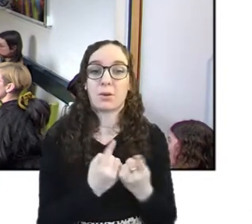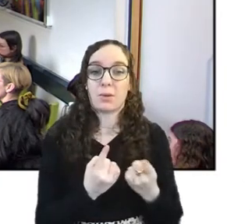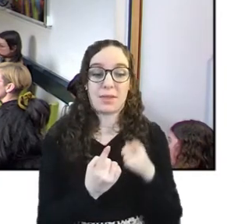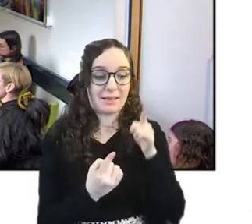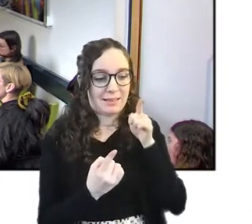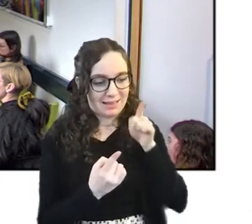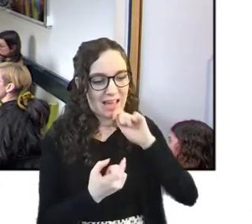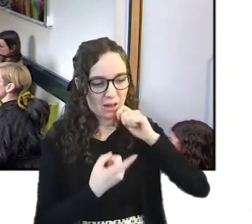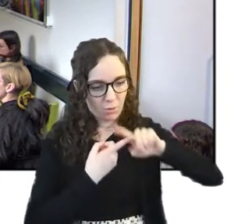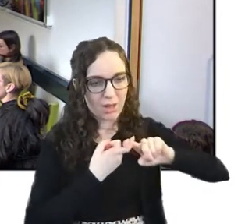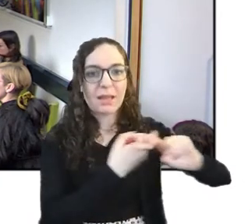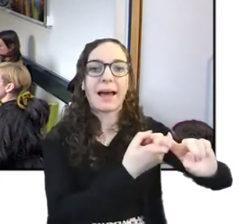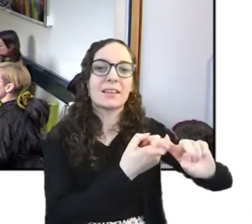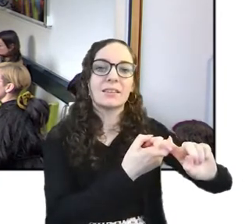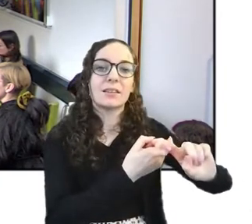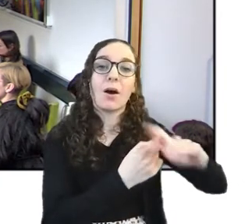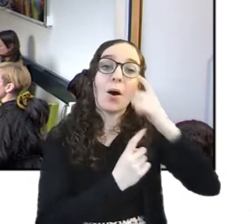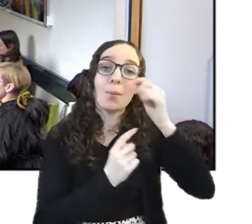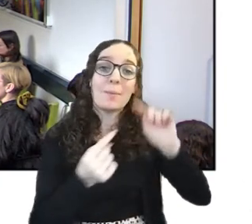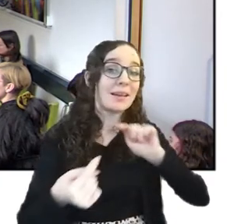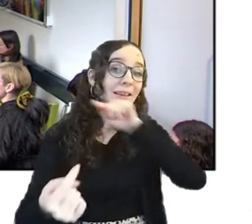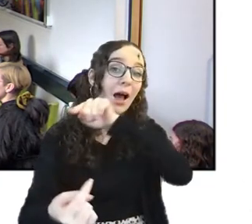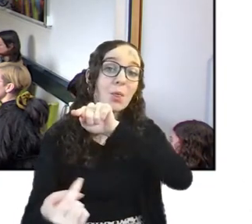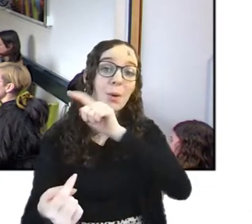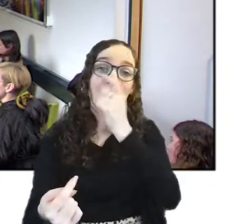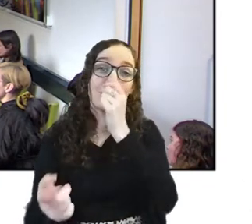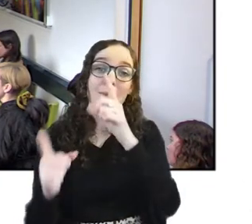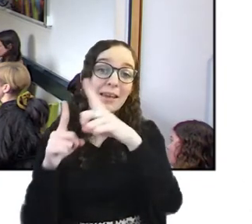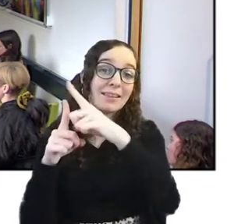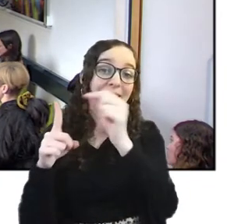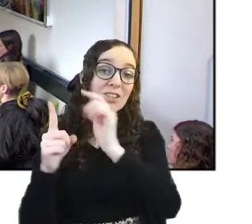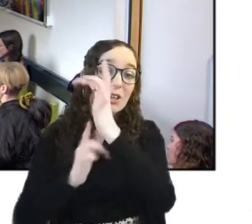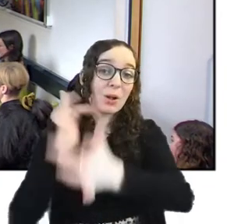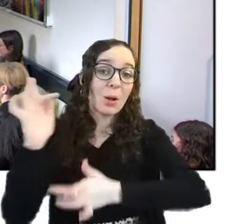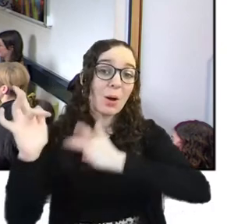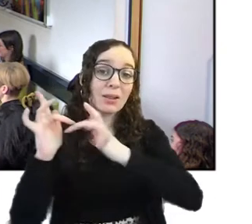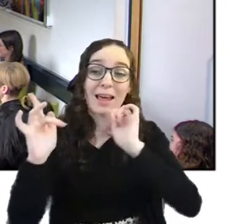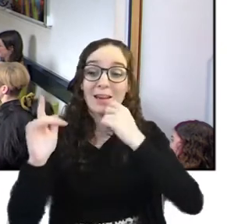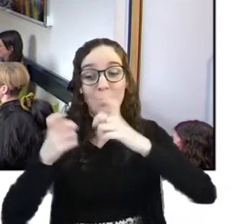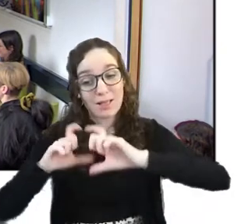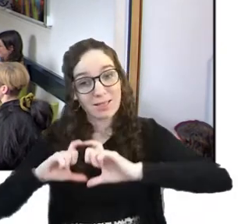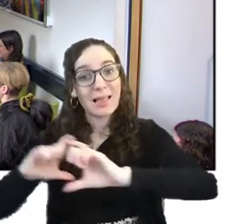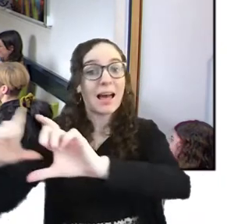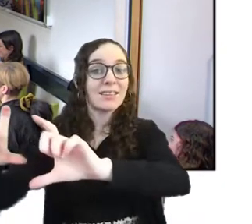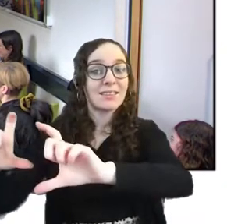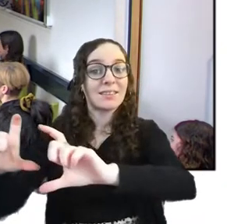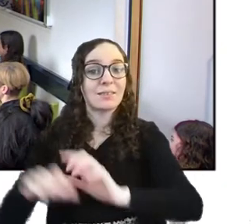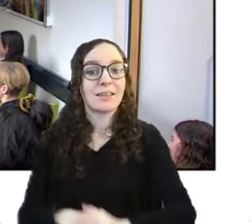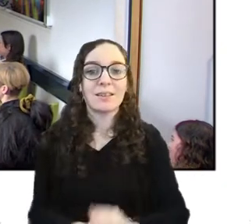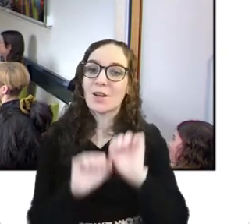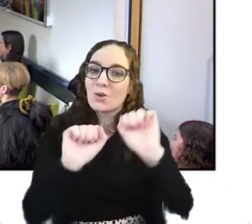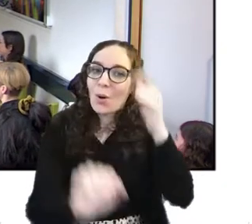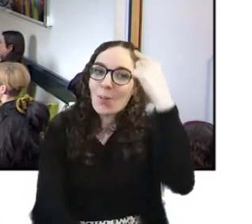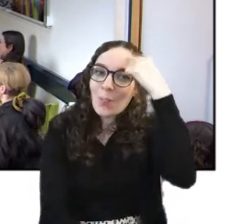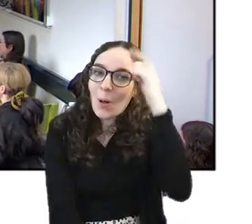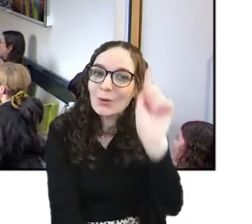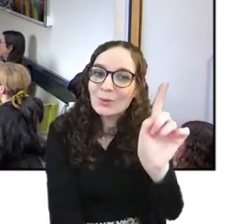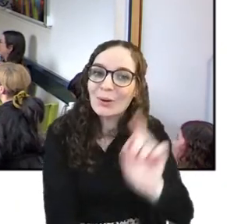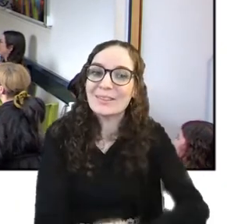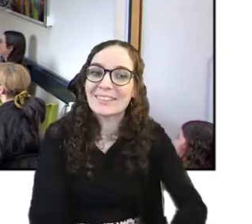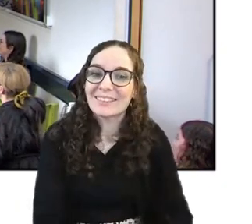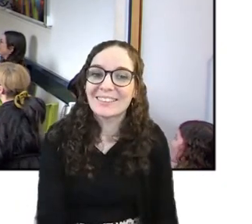the other way around but do you have any thoughts on that basically um